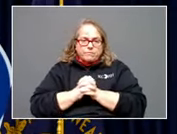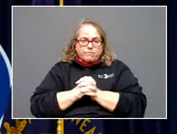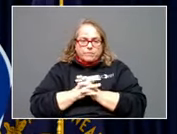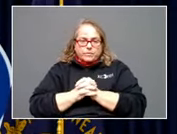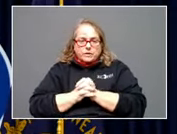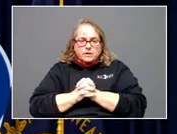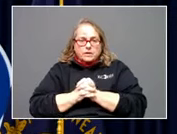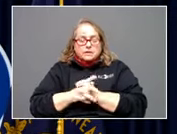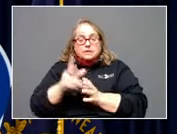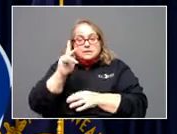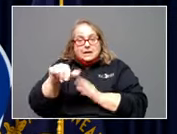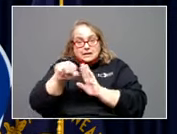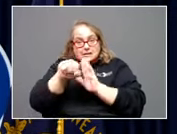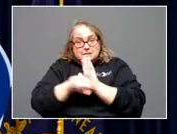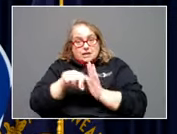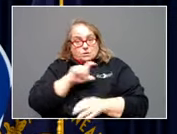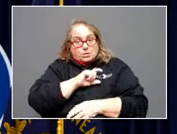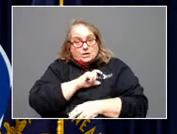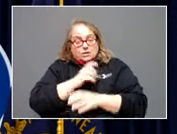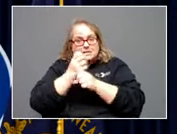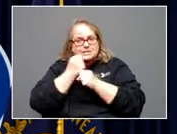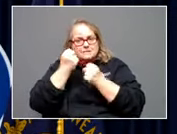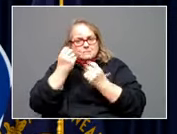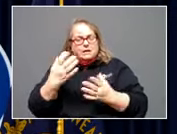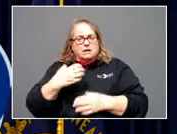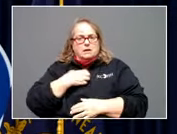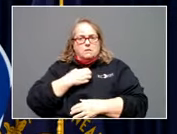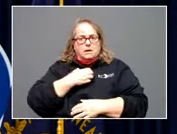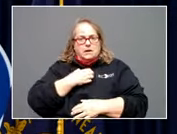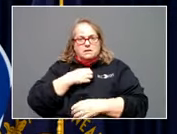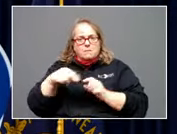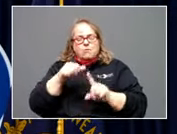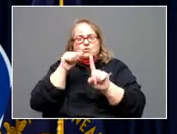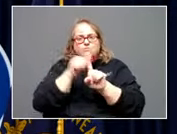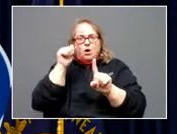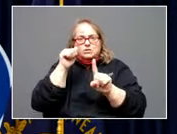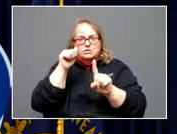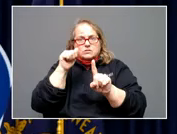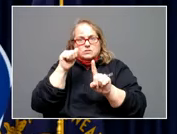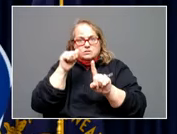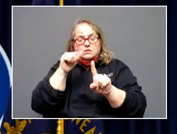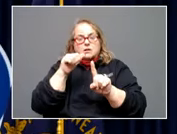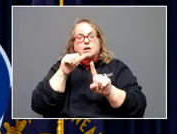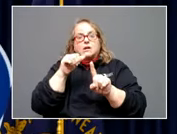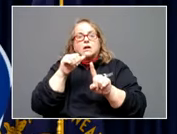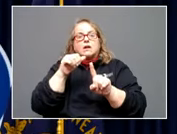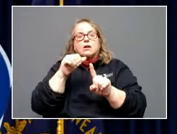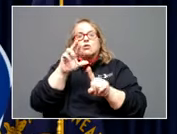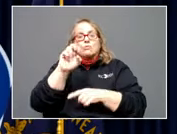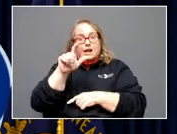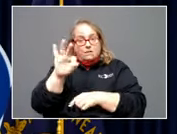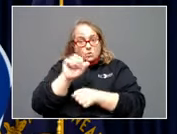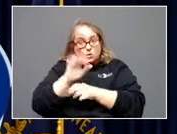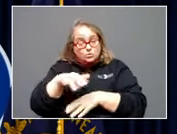Kentucky State Police has received several complaints in reference to fraudulent disaster relief workers. We need to get the word out that